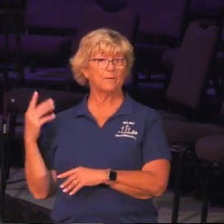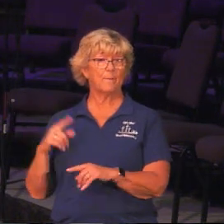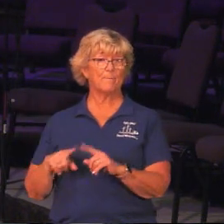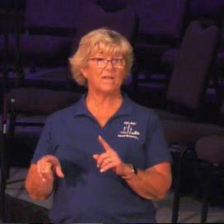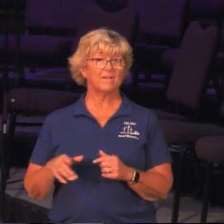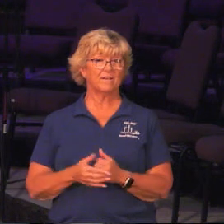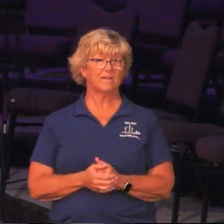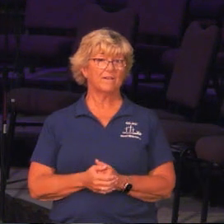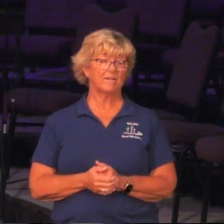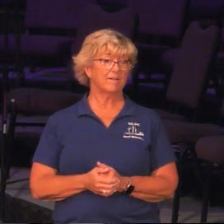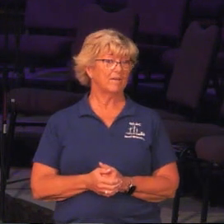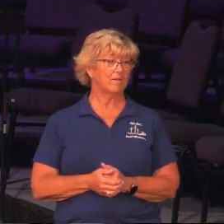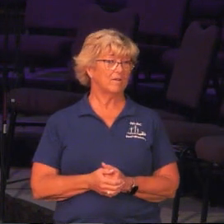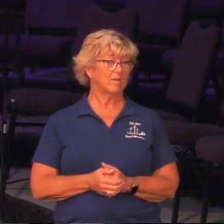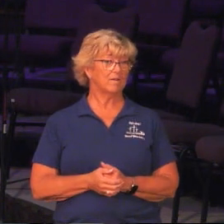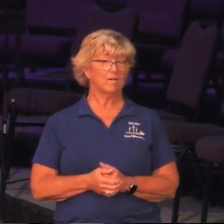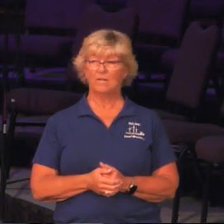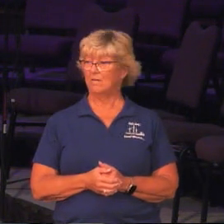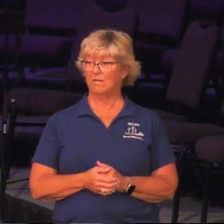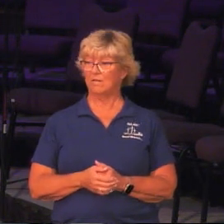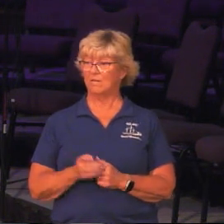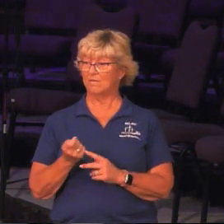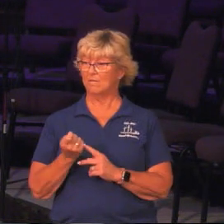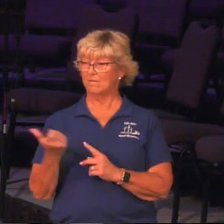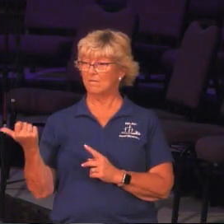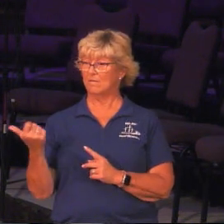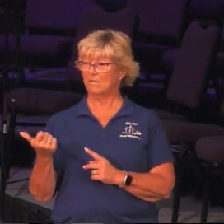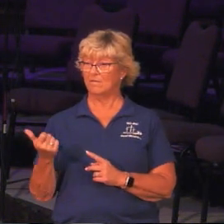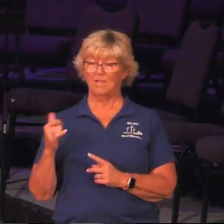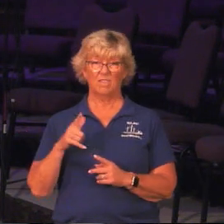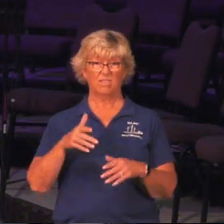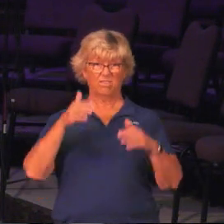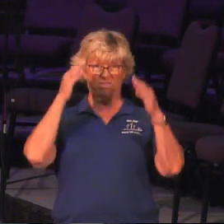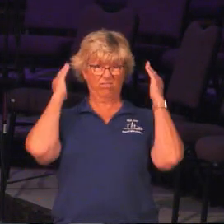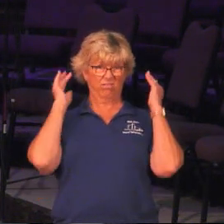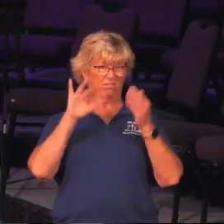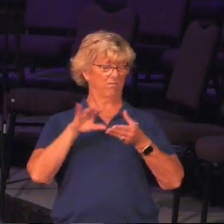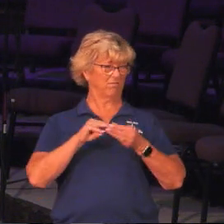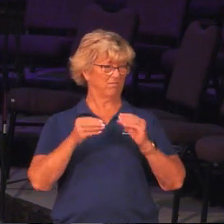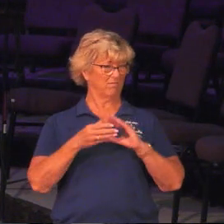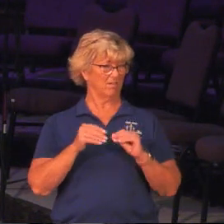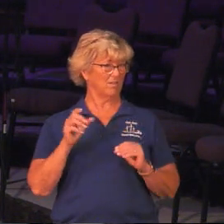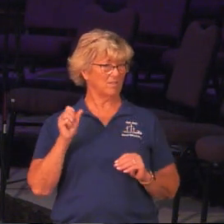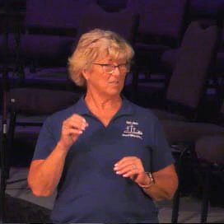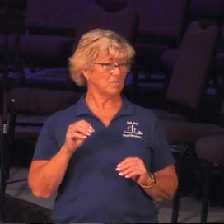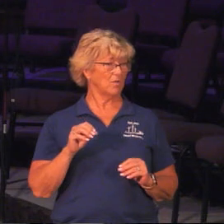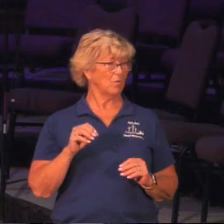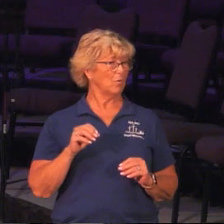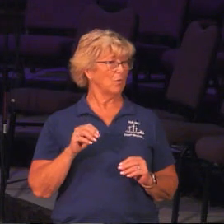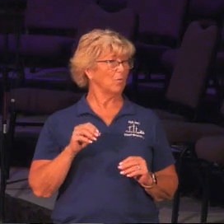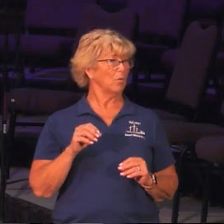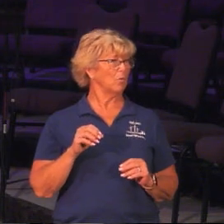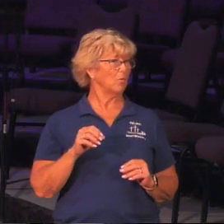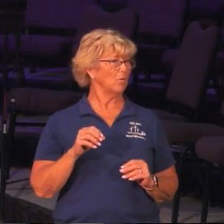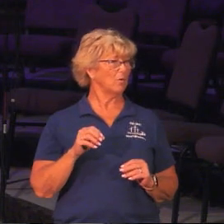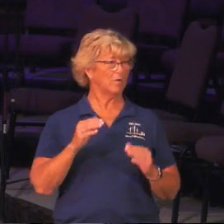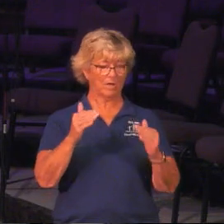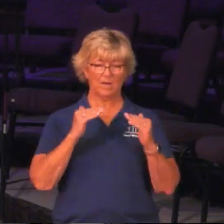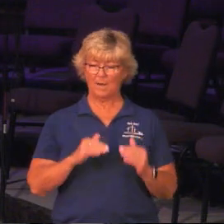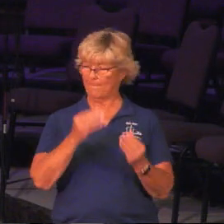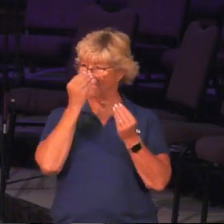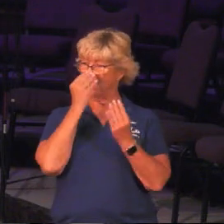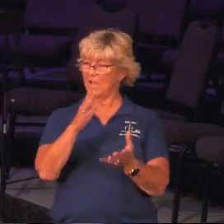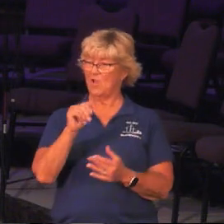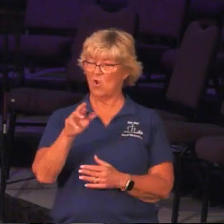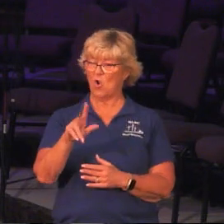I punt from that because that's going to go way over their head, right? And I go to a message that